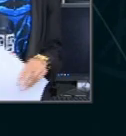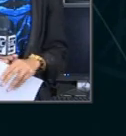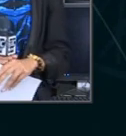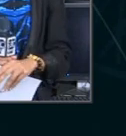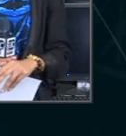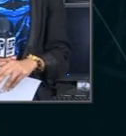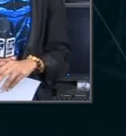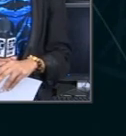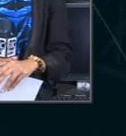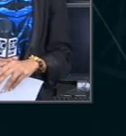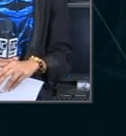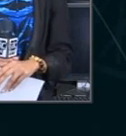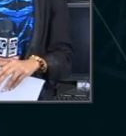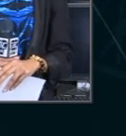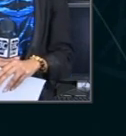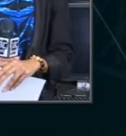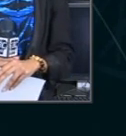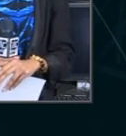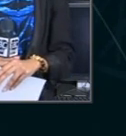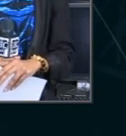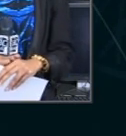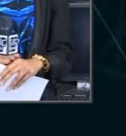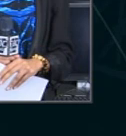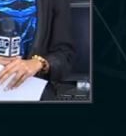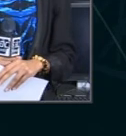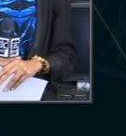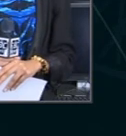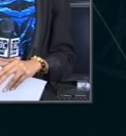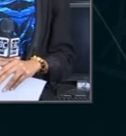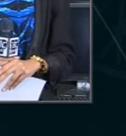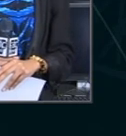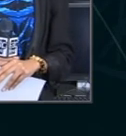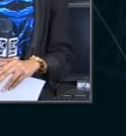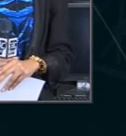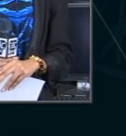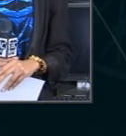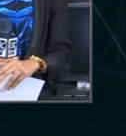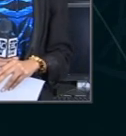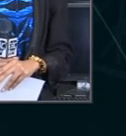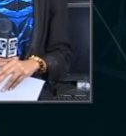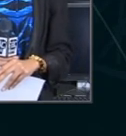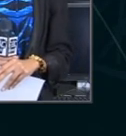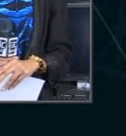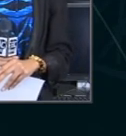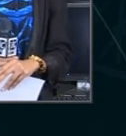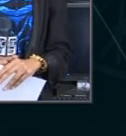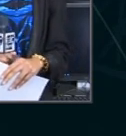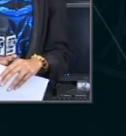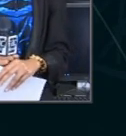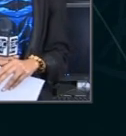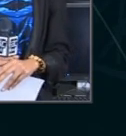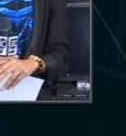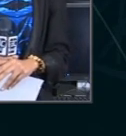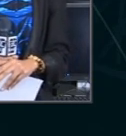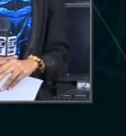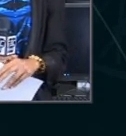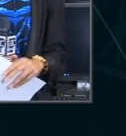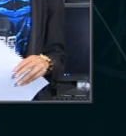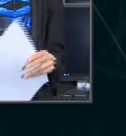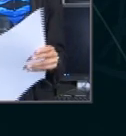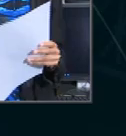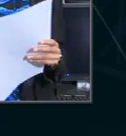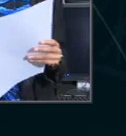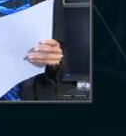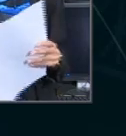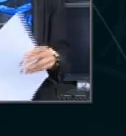This video has been circulating on social media. And in this video, we can see two men are sharing cigarettes. The two are believed to be